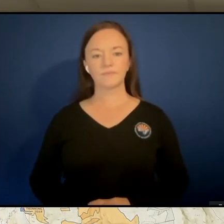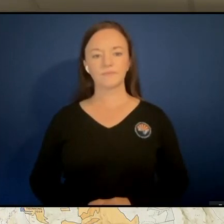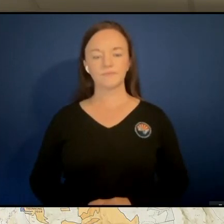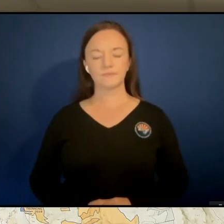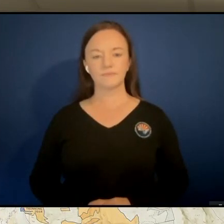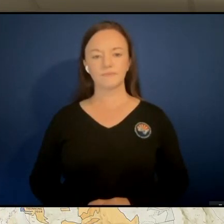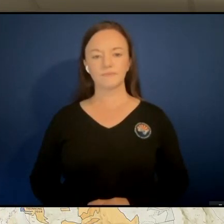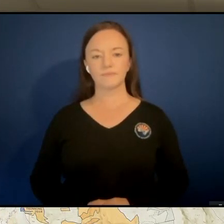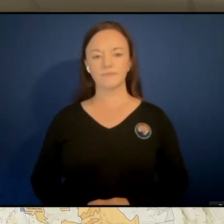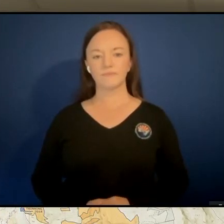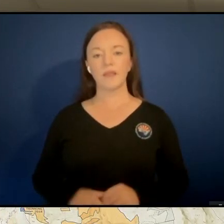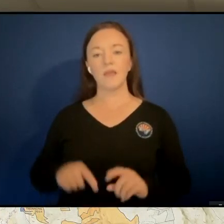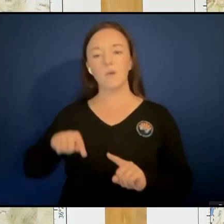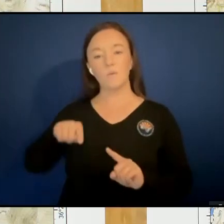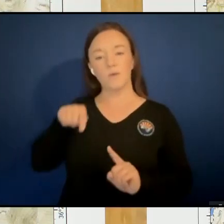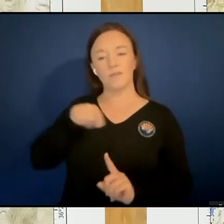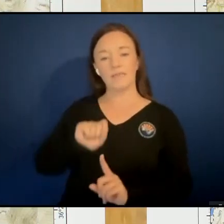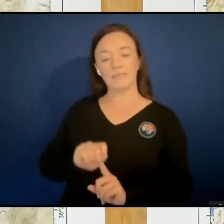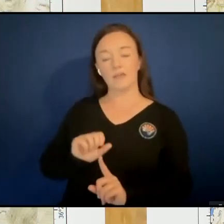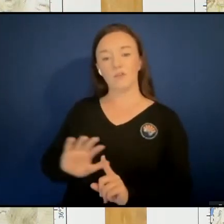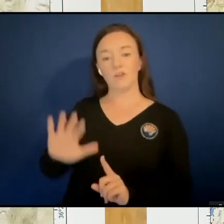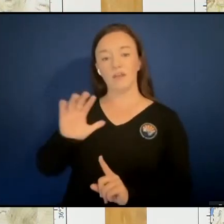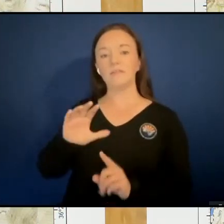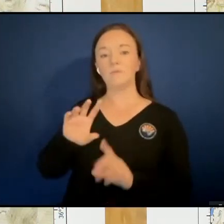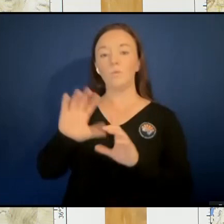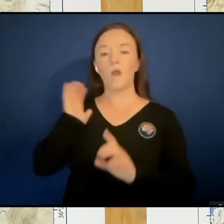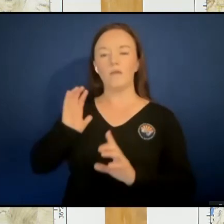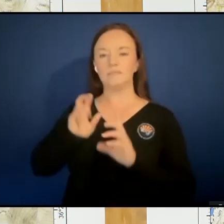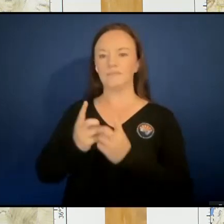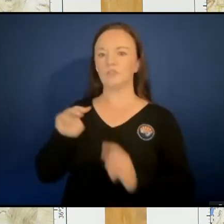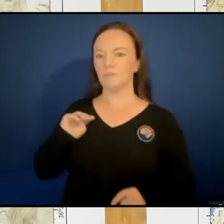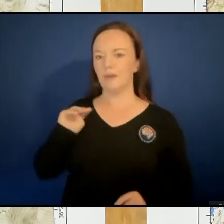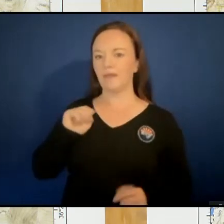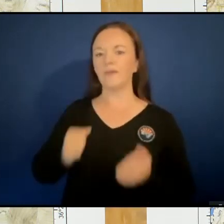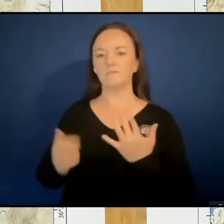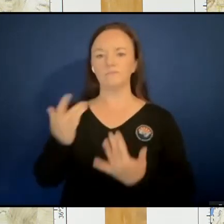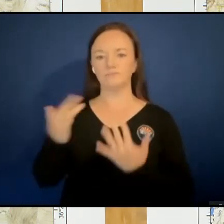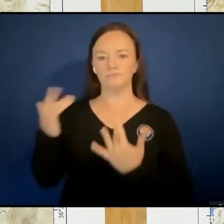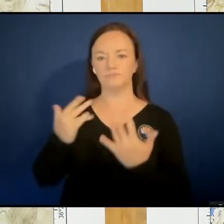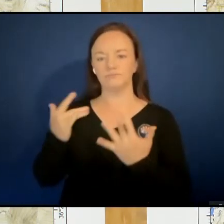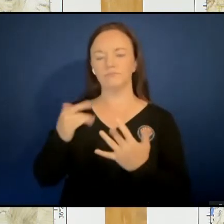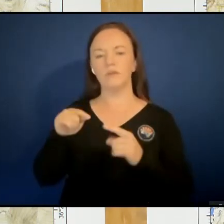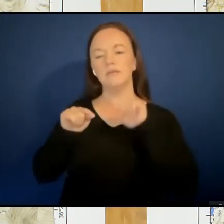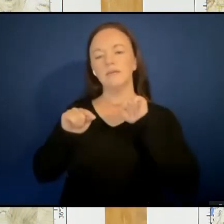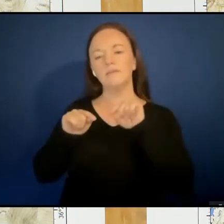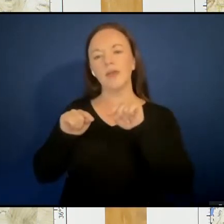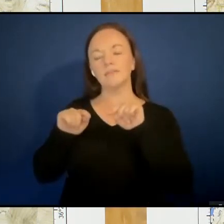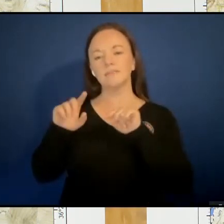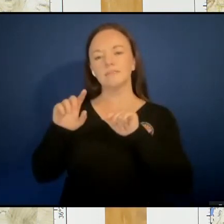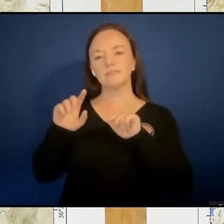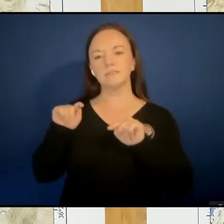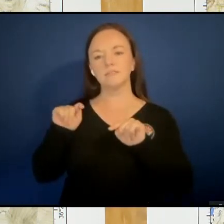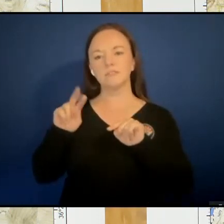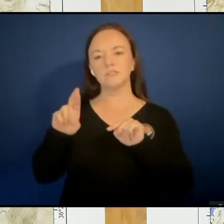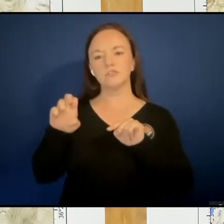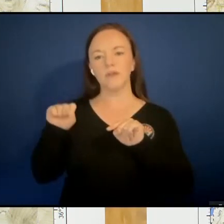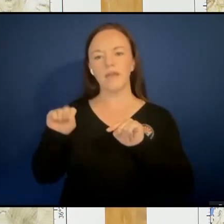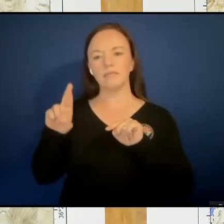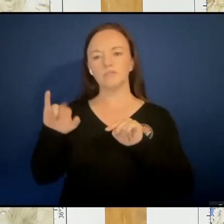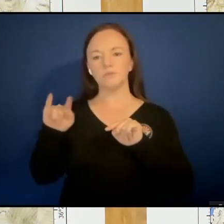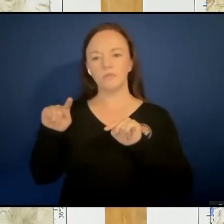when this piece of fire was active, what used to be division Mike, so the, the area just, just south of Tres Ritos and west of Angostura,